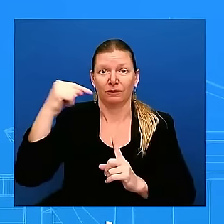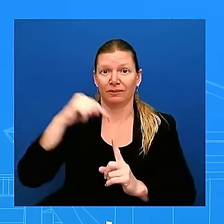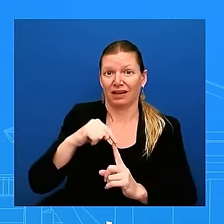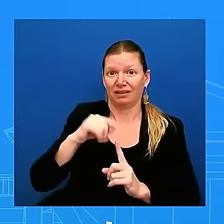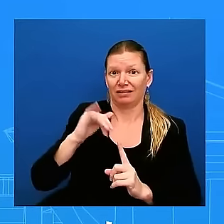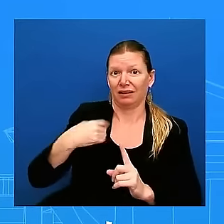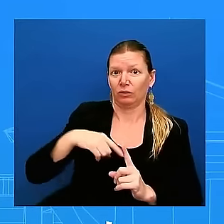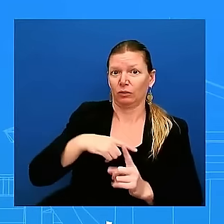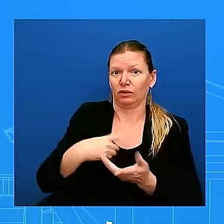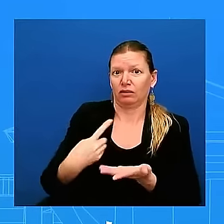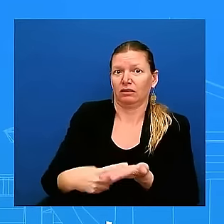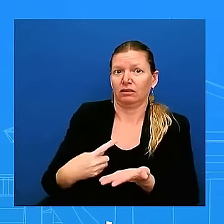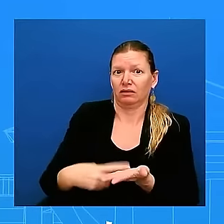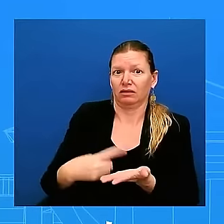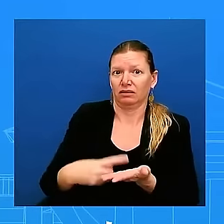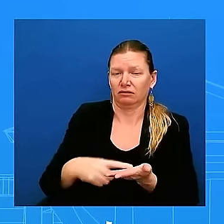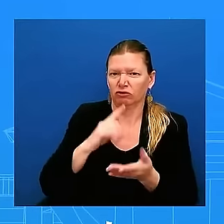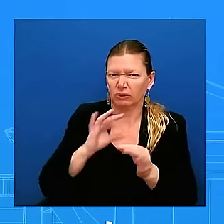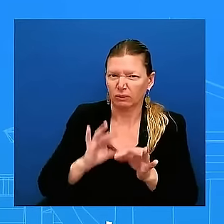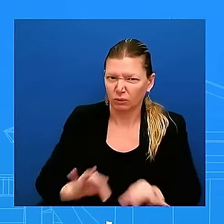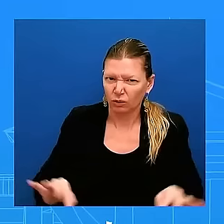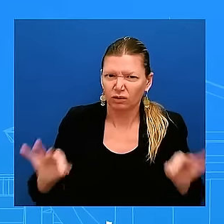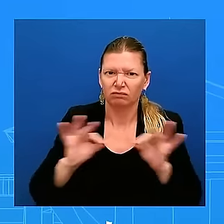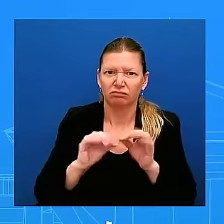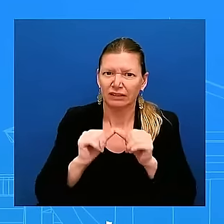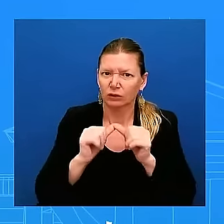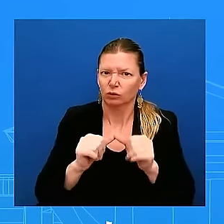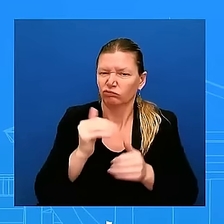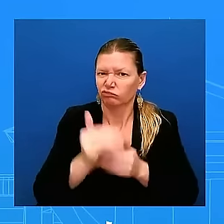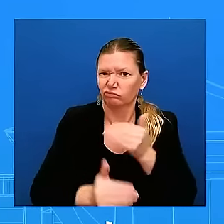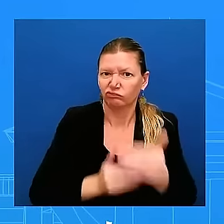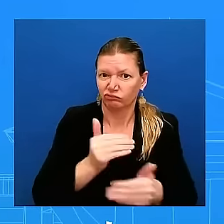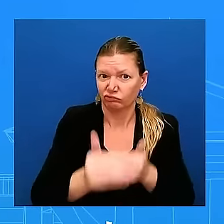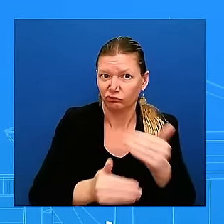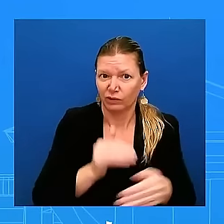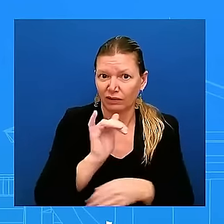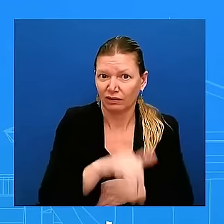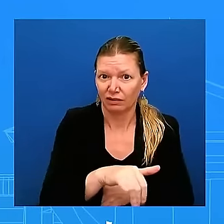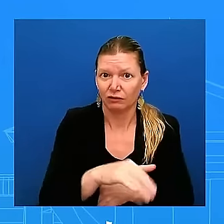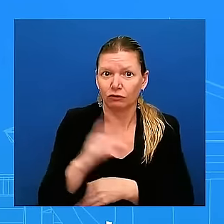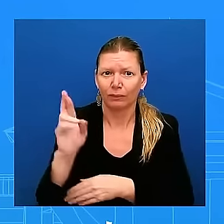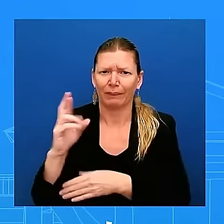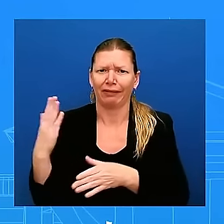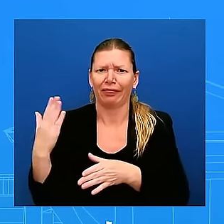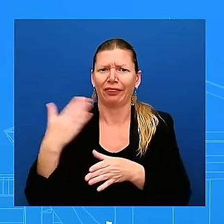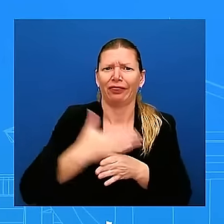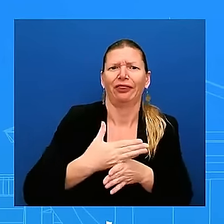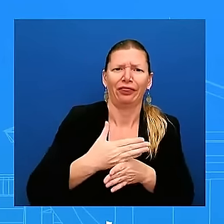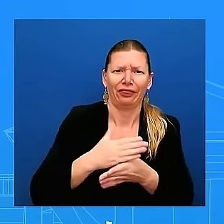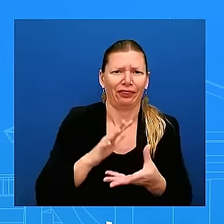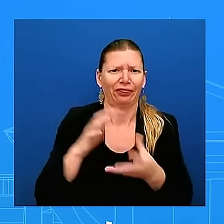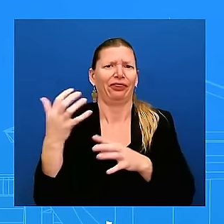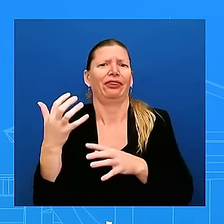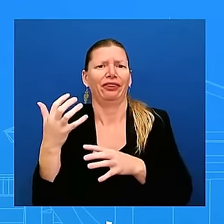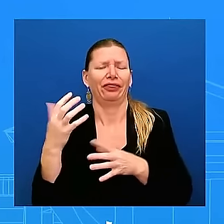because what the former president said do not do this do not move this forward they put politics over doing the right thing for the american people and so